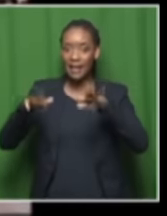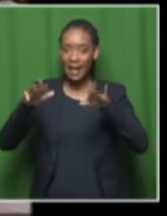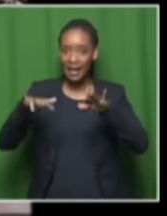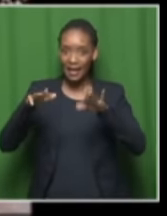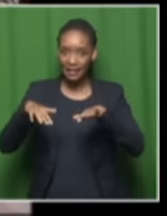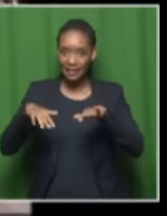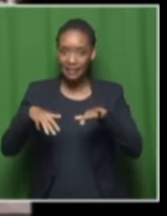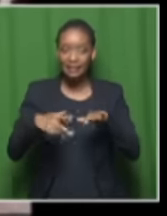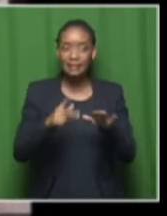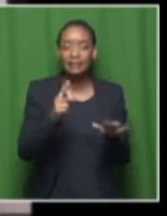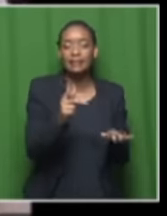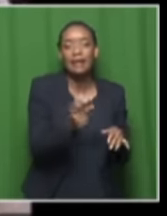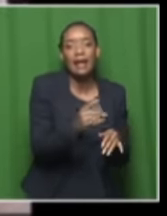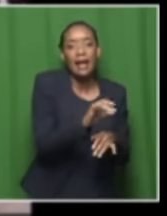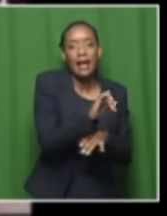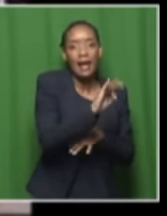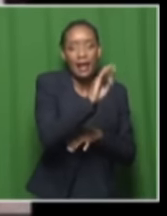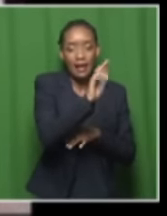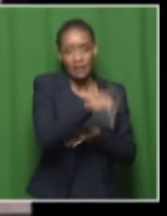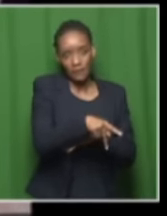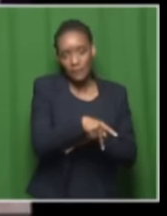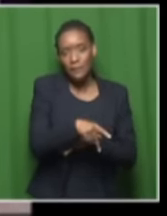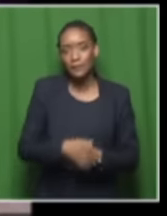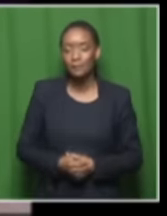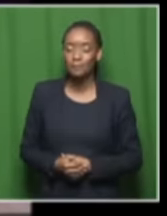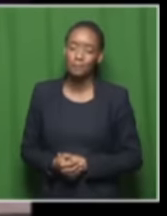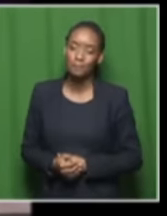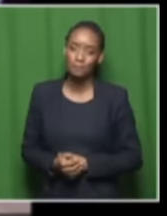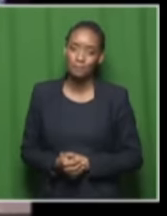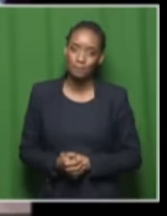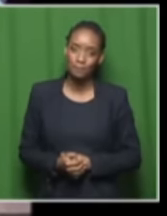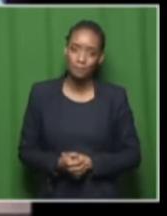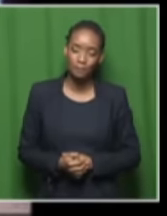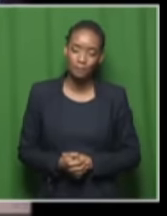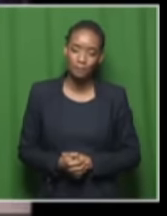were the ifp members nosin don bimia sab seniors